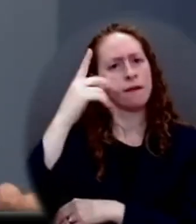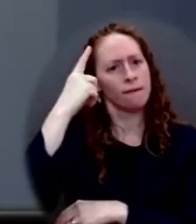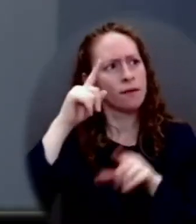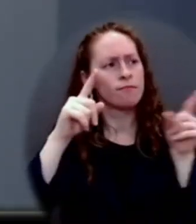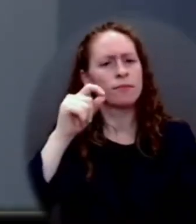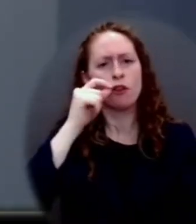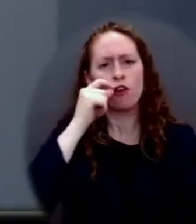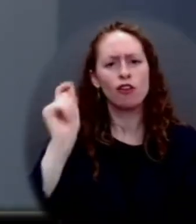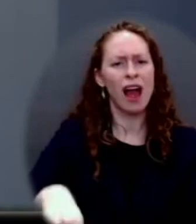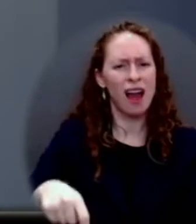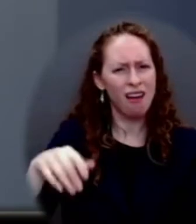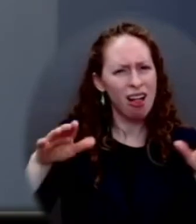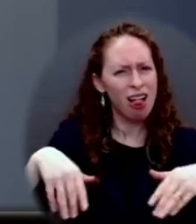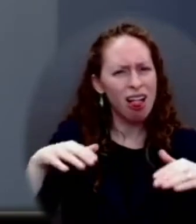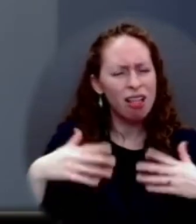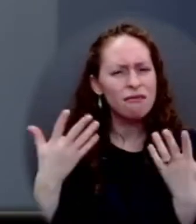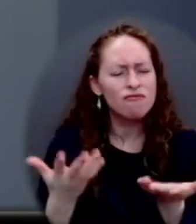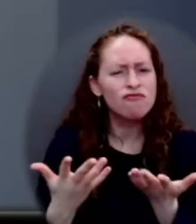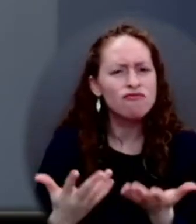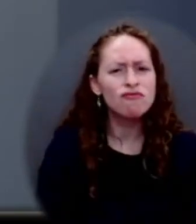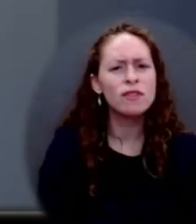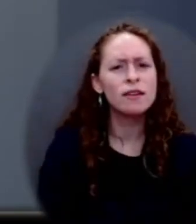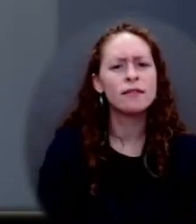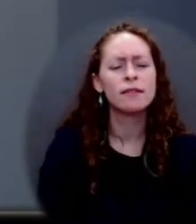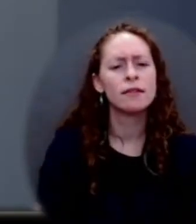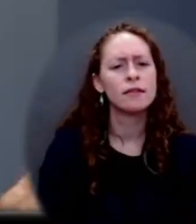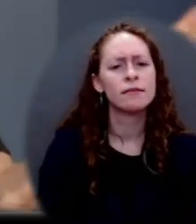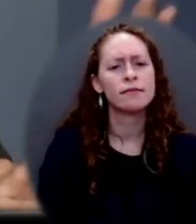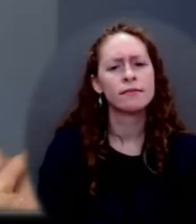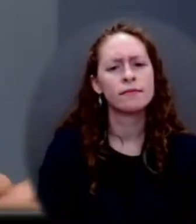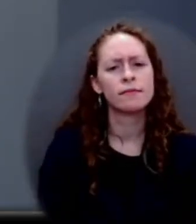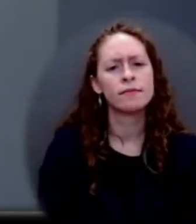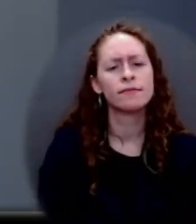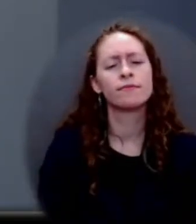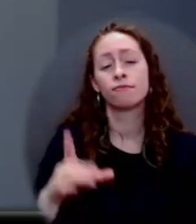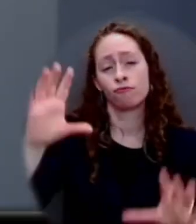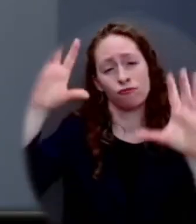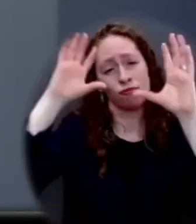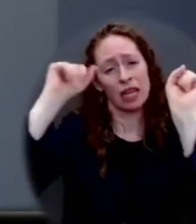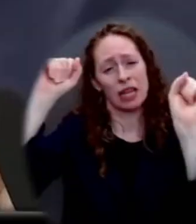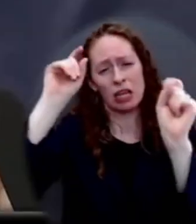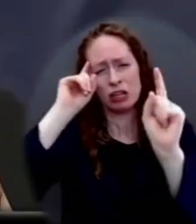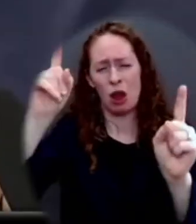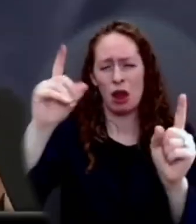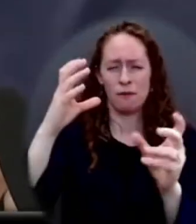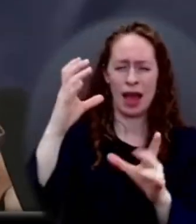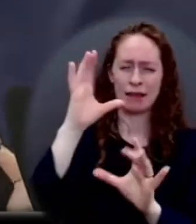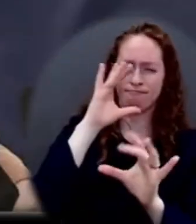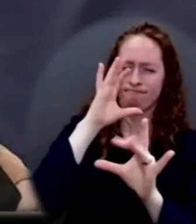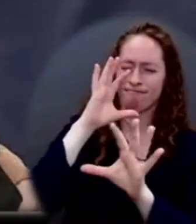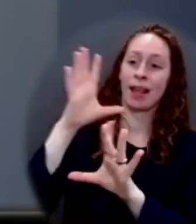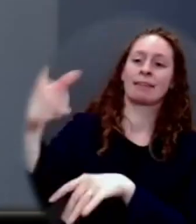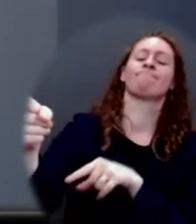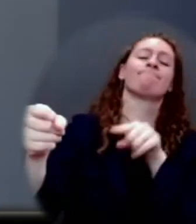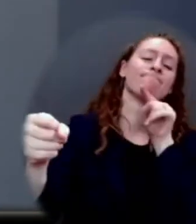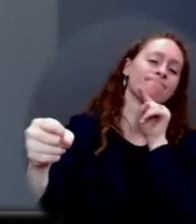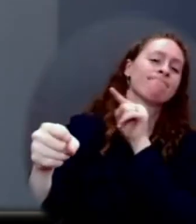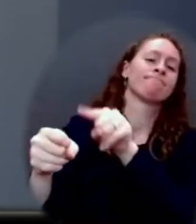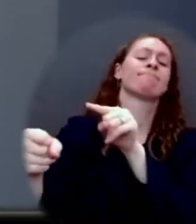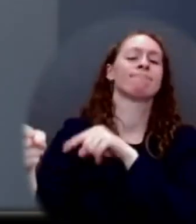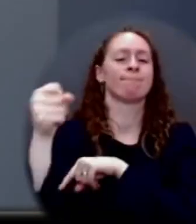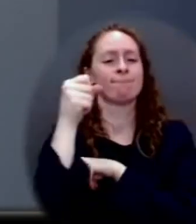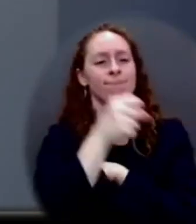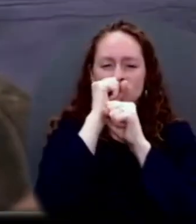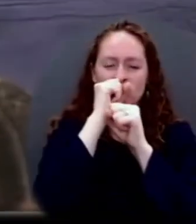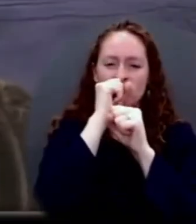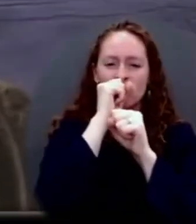position. He's always looking to find the right person to nominate to fill the role, an important one. Has he interviewed people for that I'm not going to get into more details about a personnel